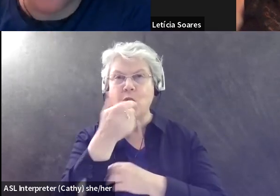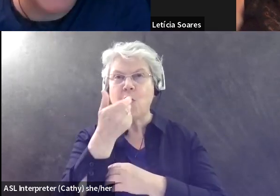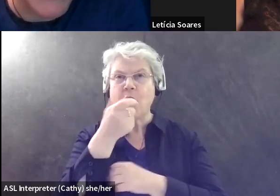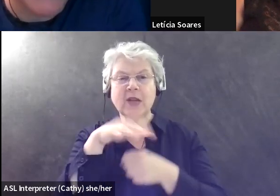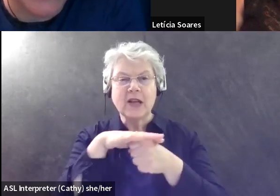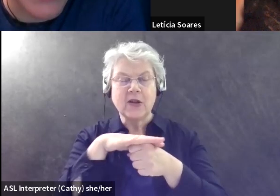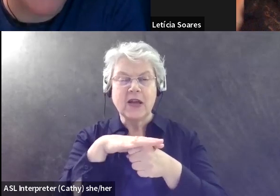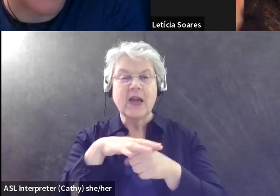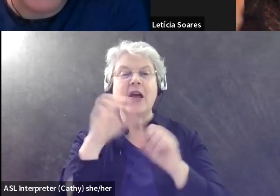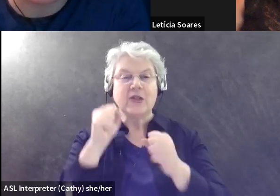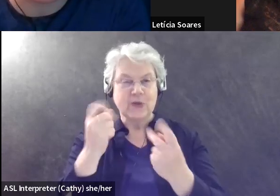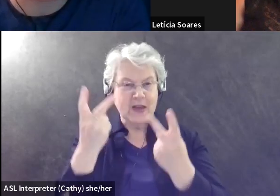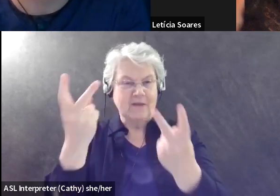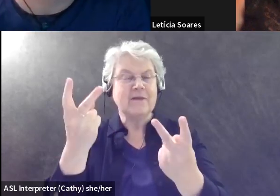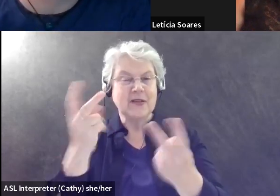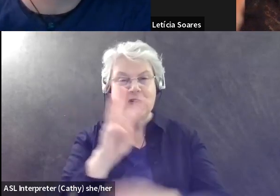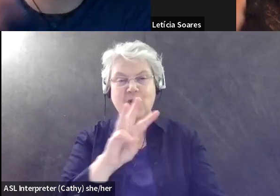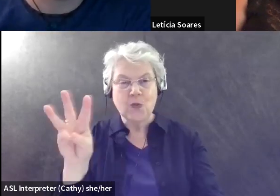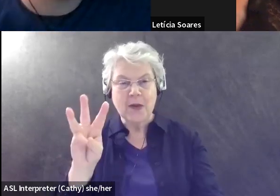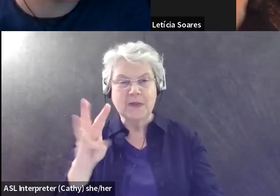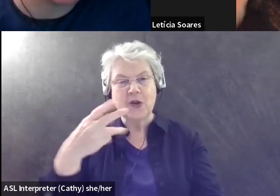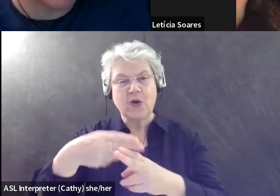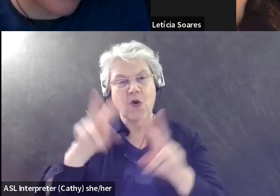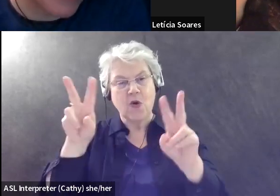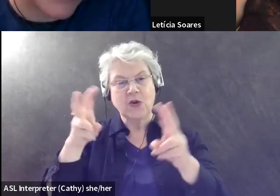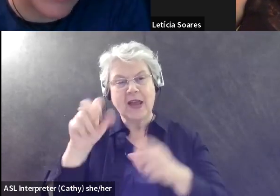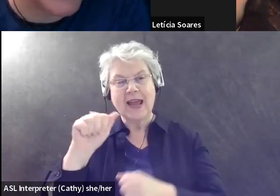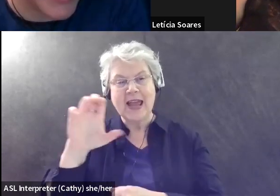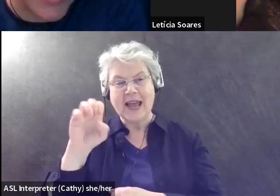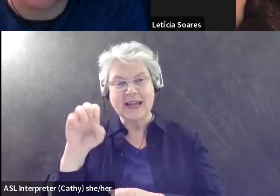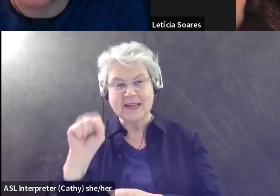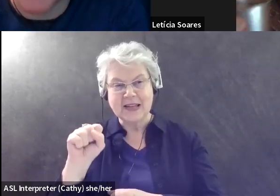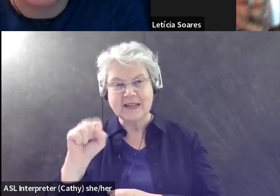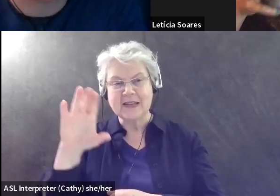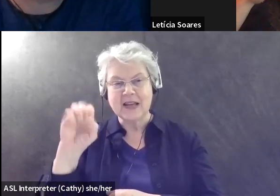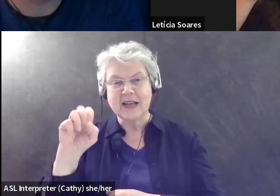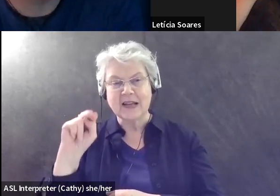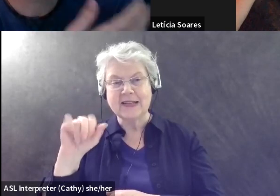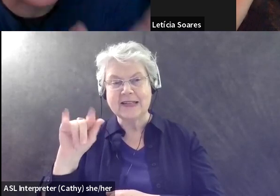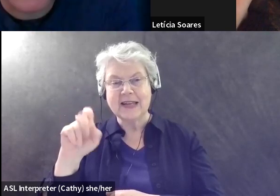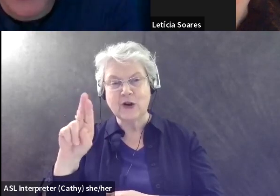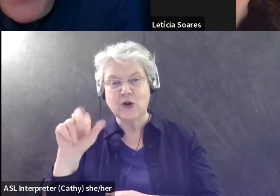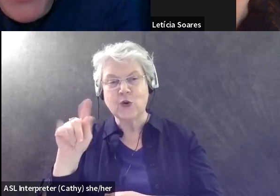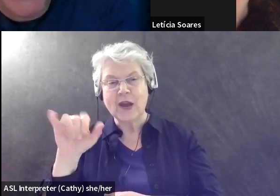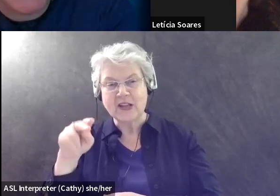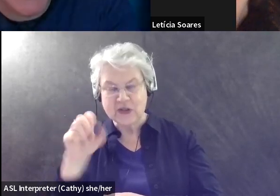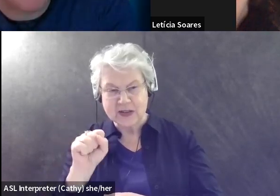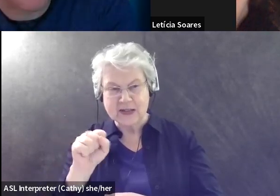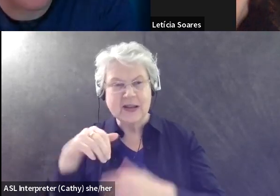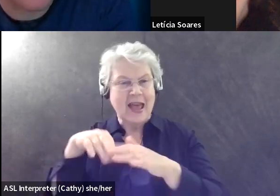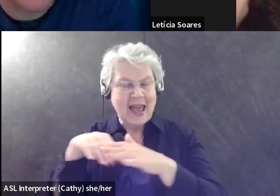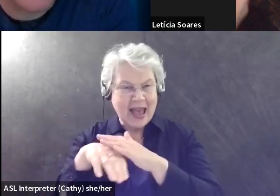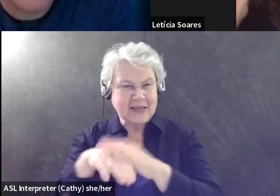the bird ability website, um, called access considerations. And there's a lot of detail about things like shade and benches and trail surfaces,